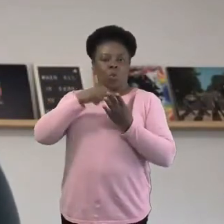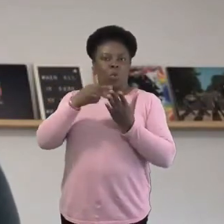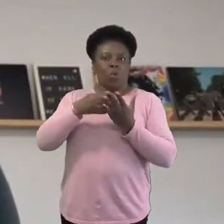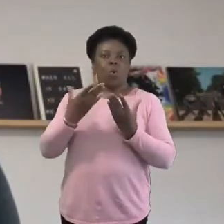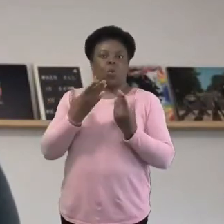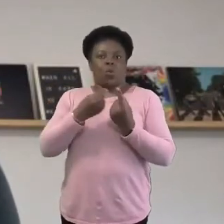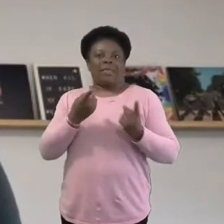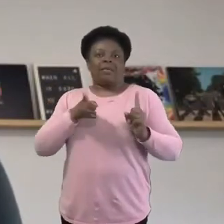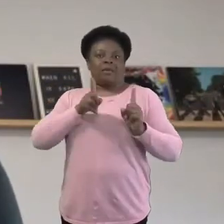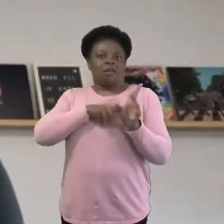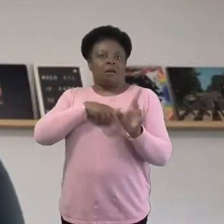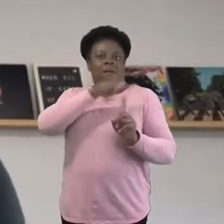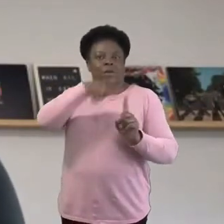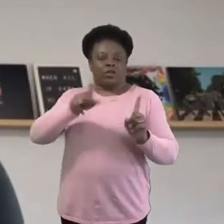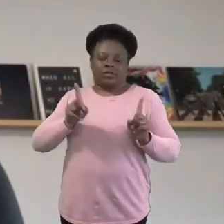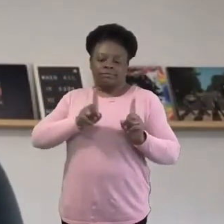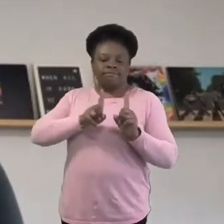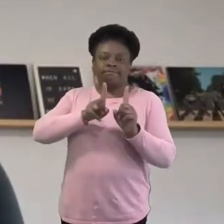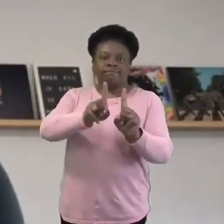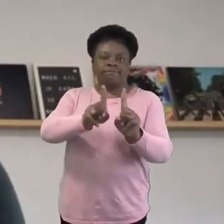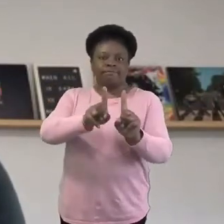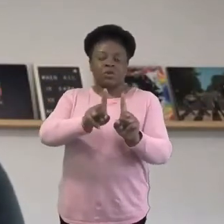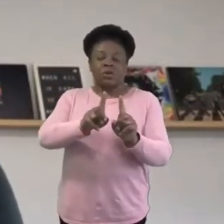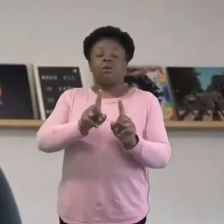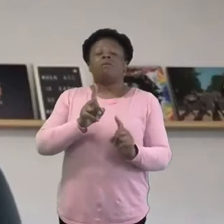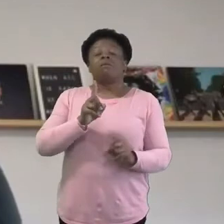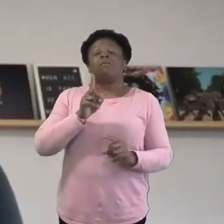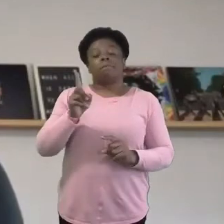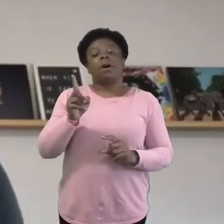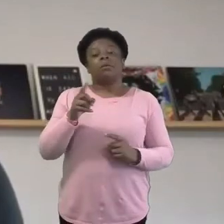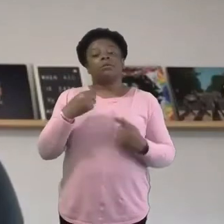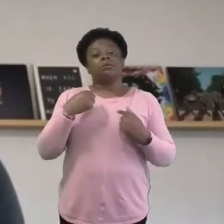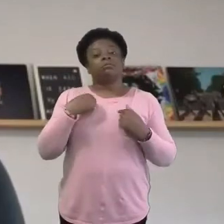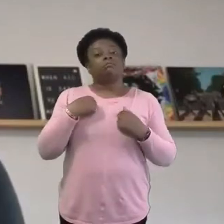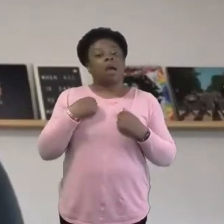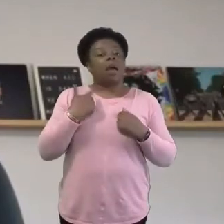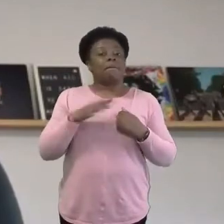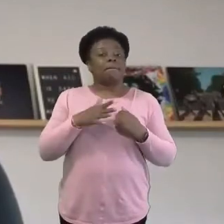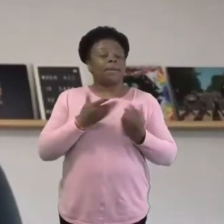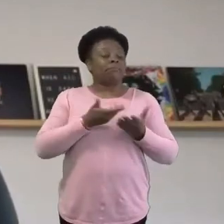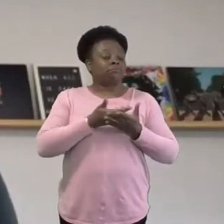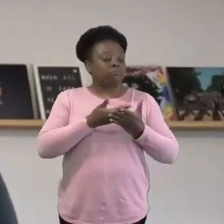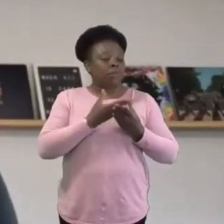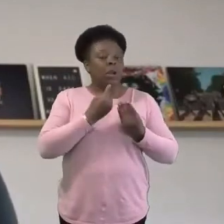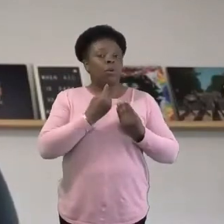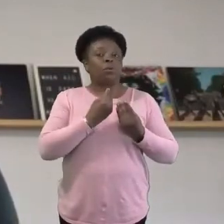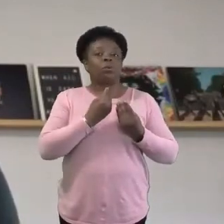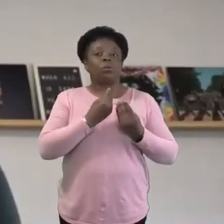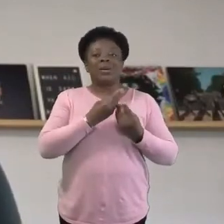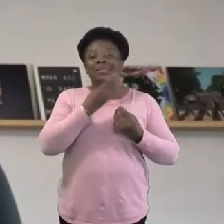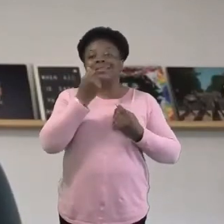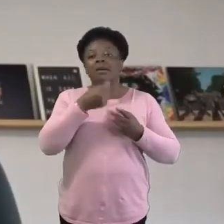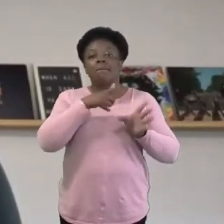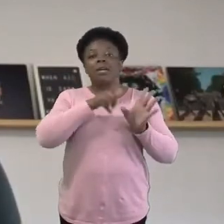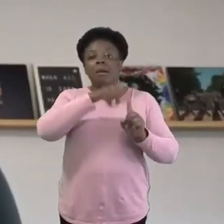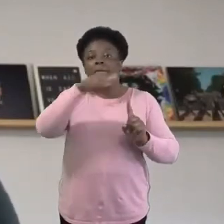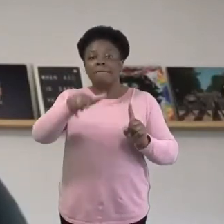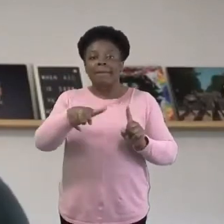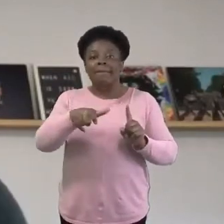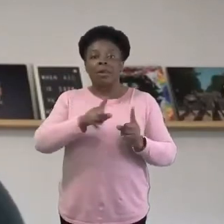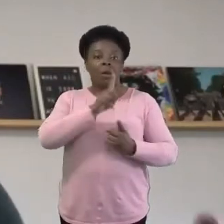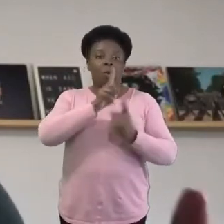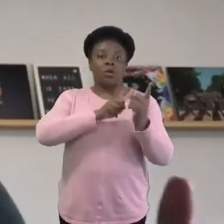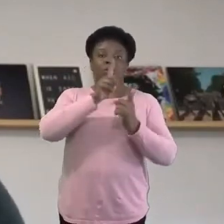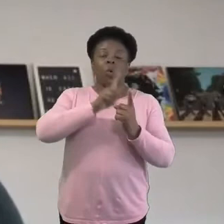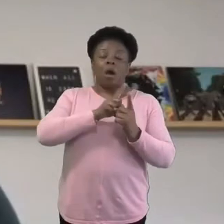And there's a couple of young people in particular that I've heard more from this year than I ever have before in normal sessions. And it's